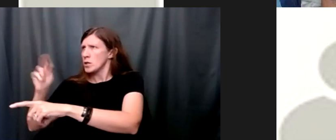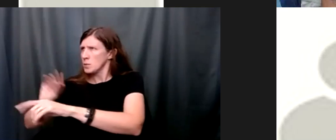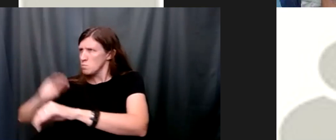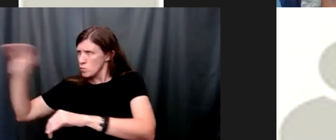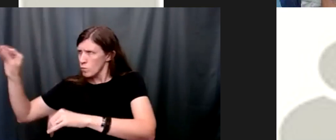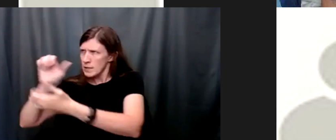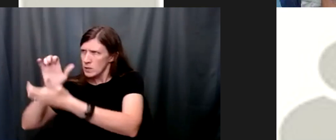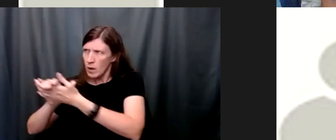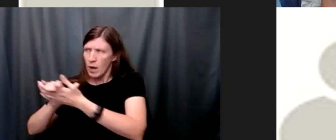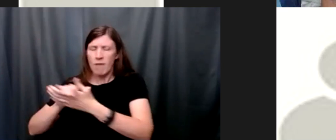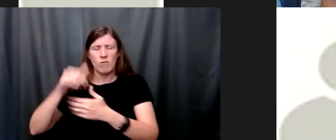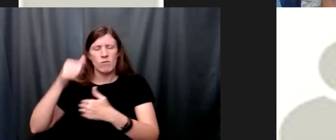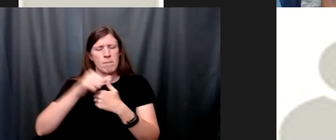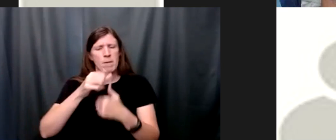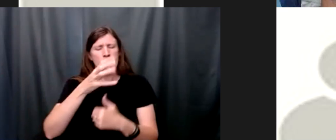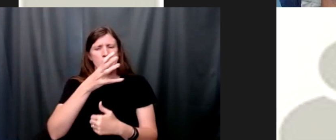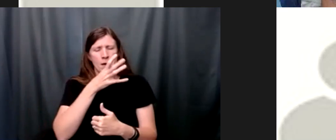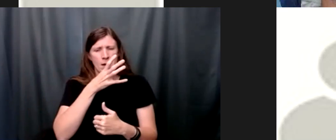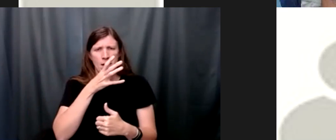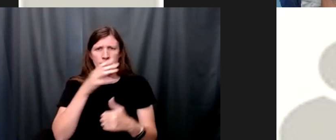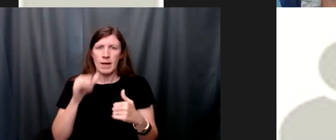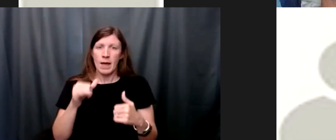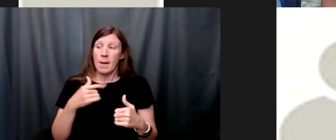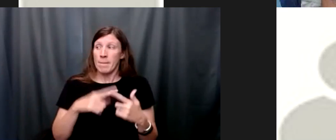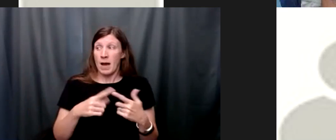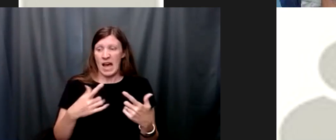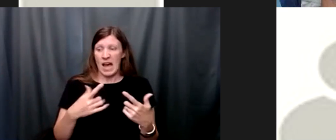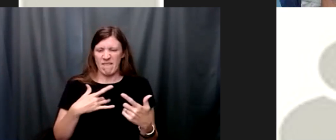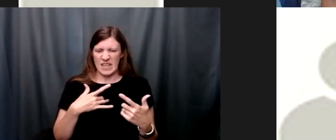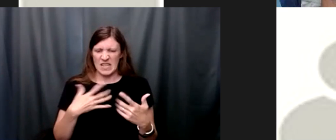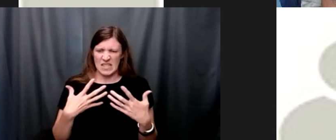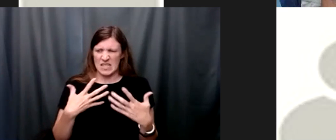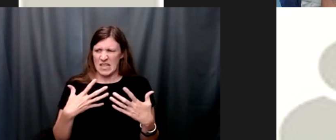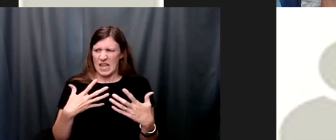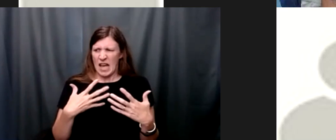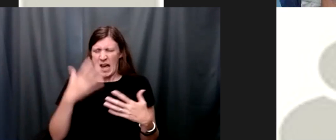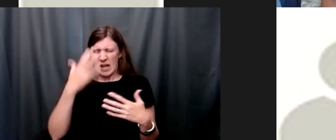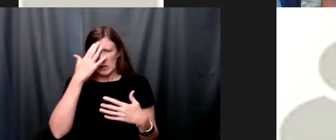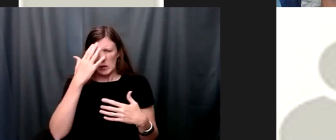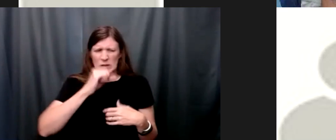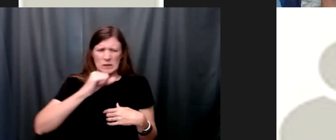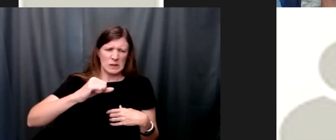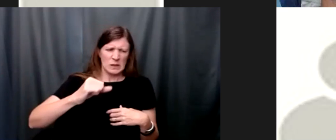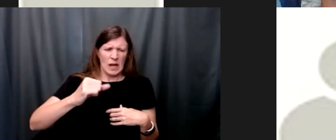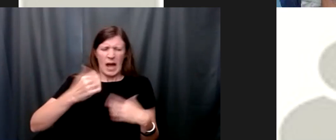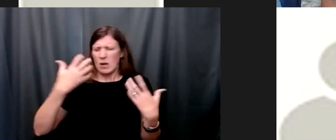her saying you know i always was reluctant to follow god because i i knew he's going to make me become a missionary overseas and because i